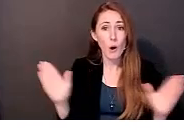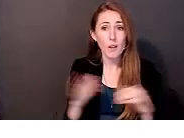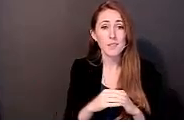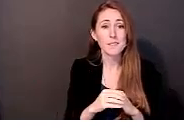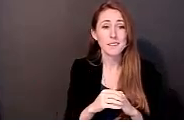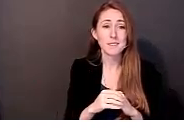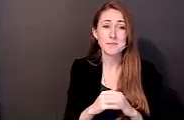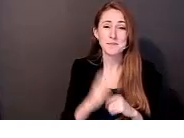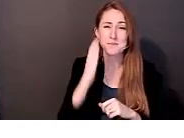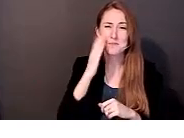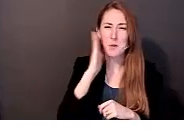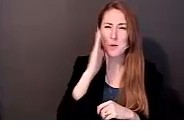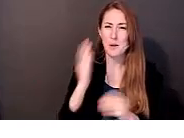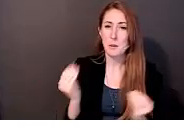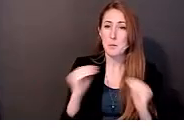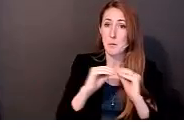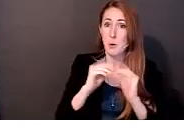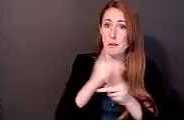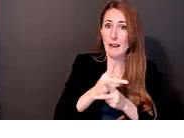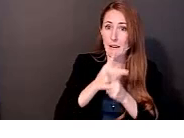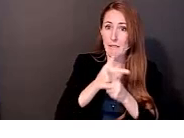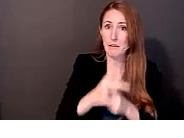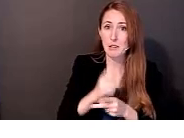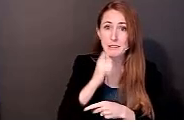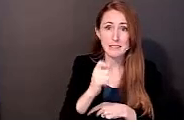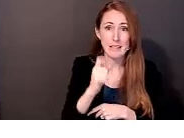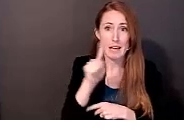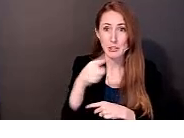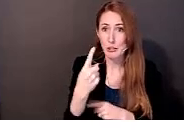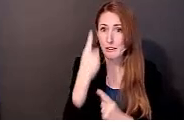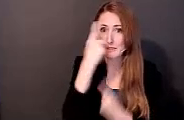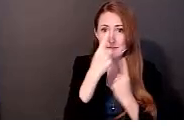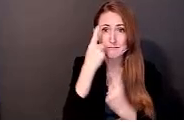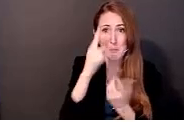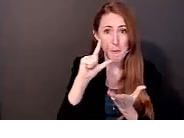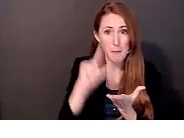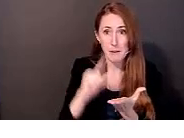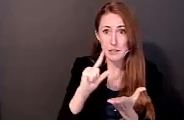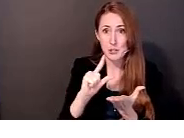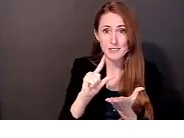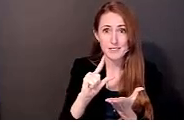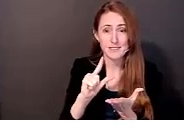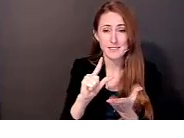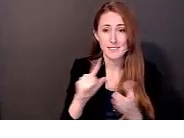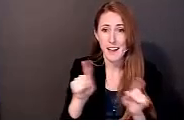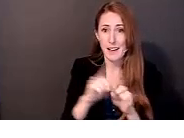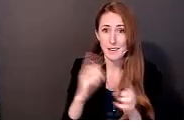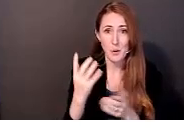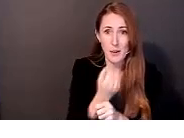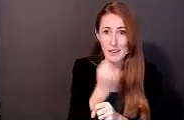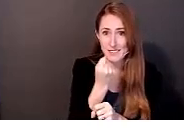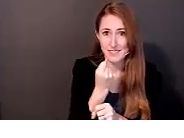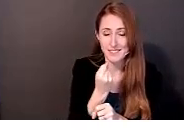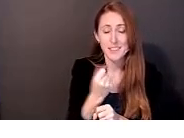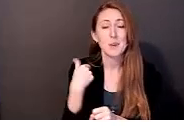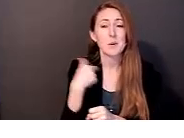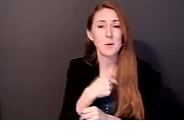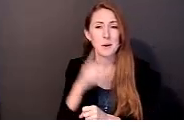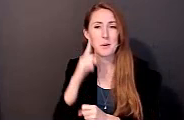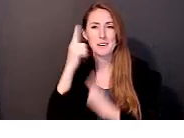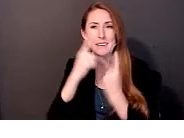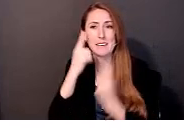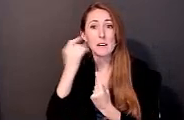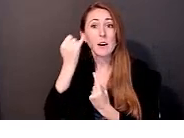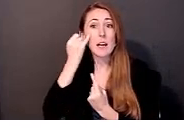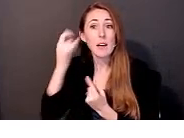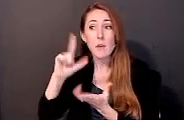we will want to be more careful to look beyond merely considering publishing as a win. Instead, we plan to carefully consider if the publication will reach